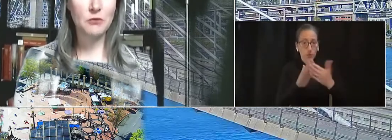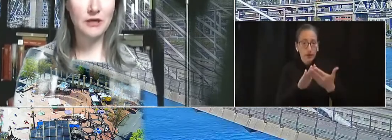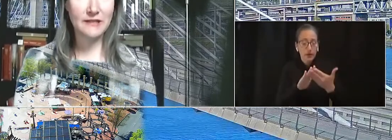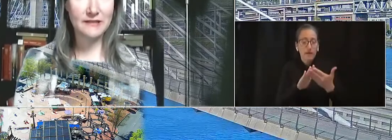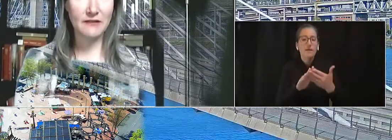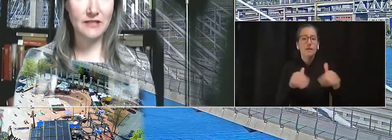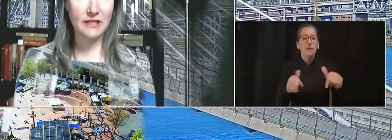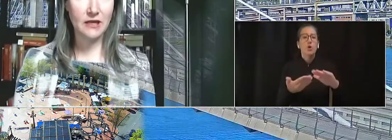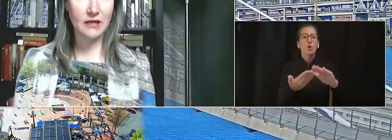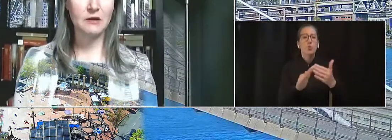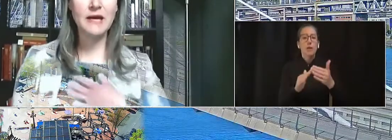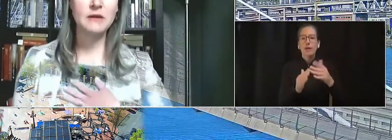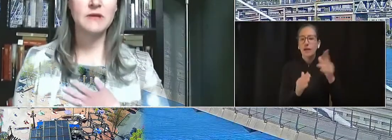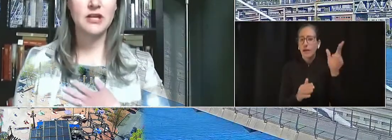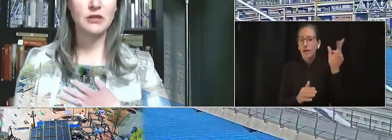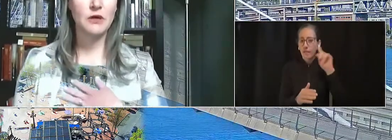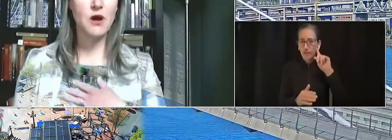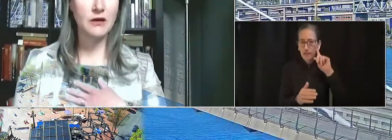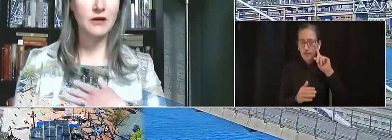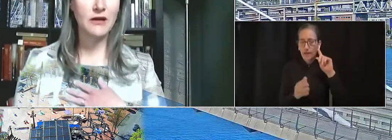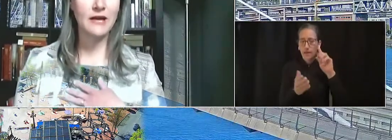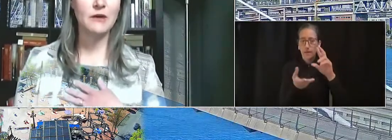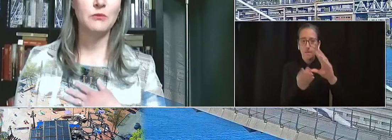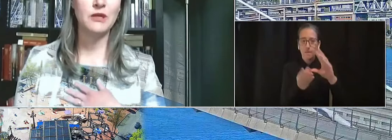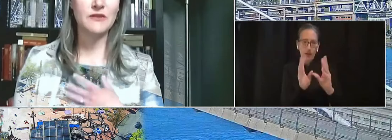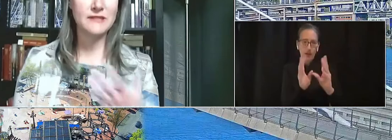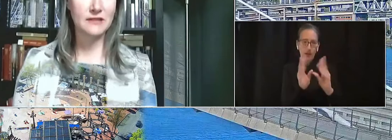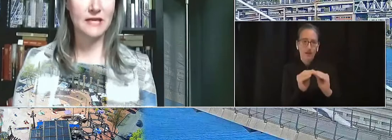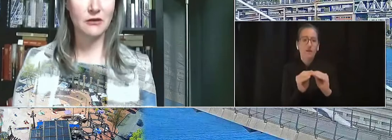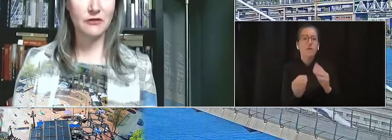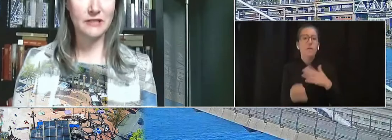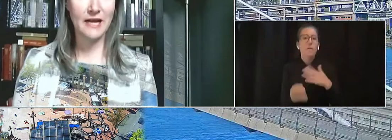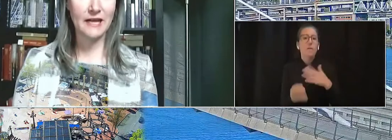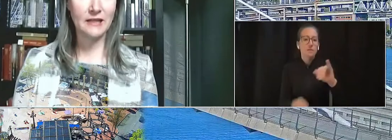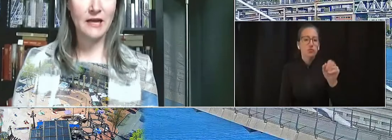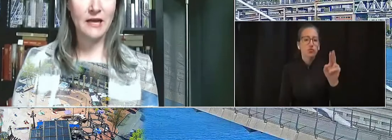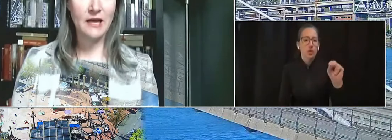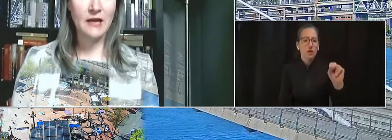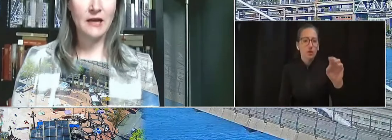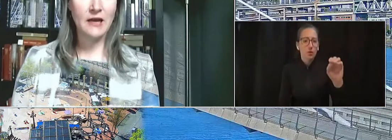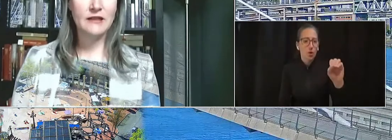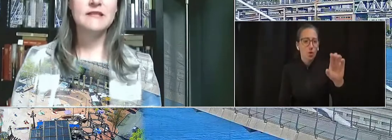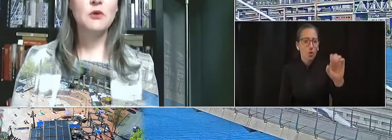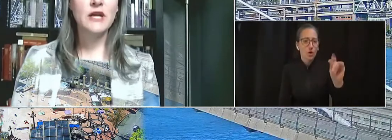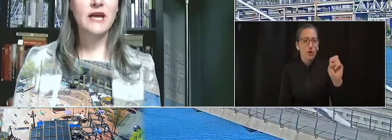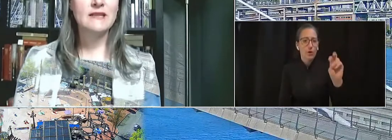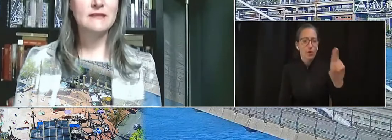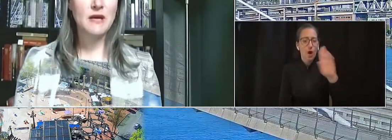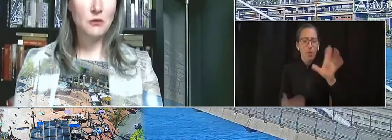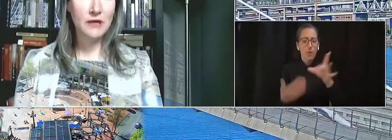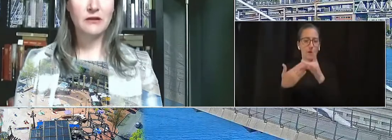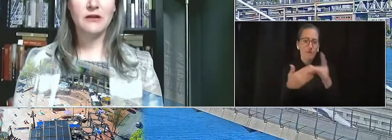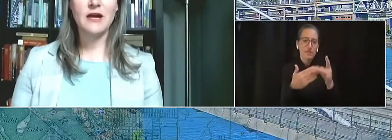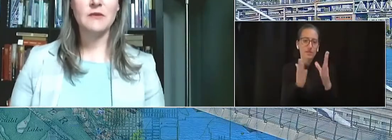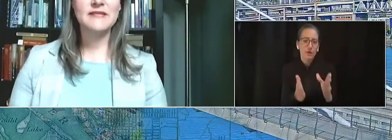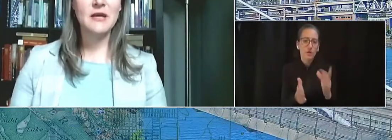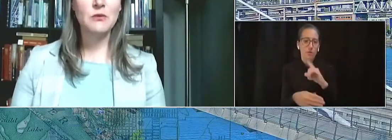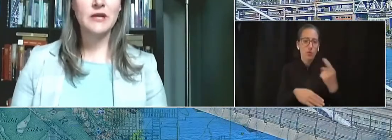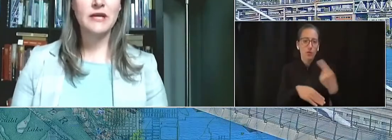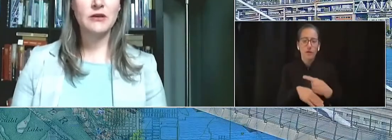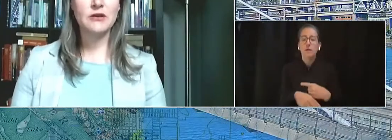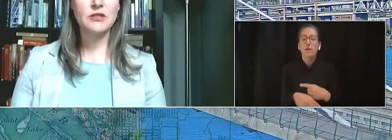session on community safety. My name is Jen Gray O'Connor, and I will be your facilitator for today. This morning, as Mayor Wheeler